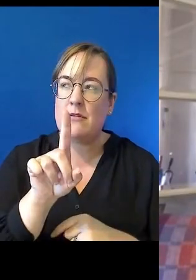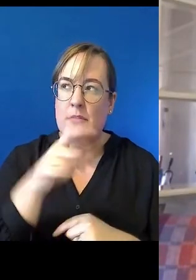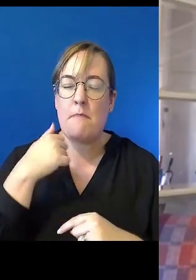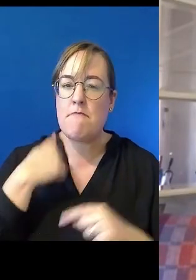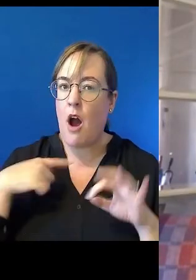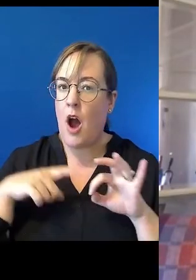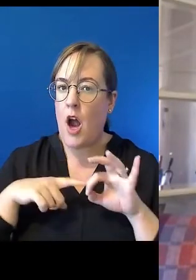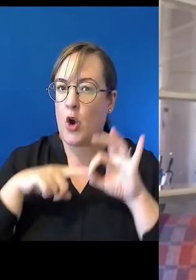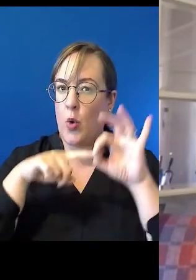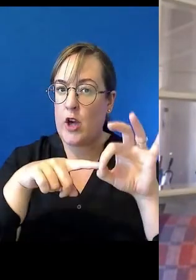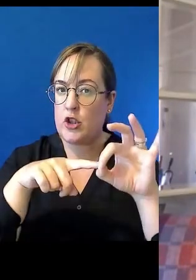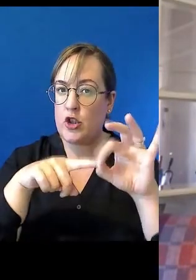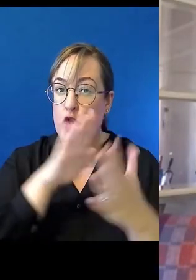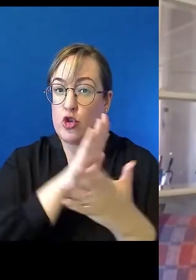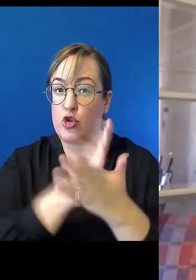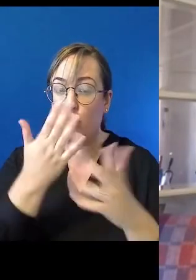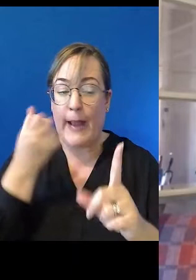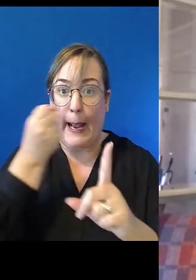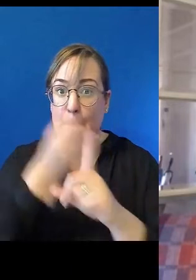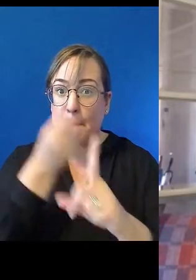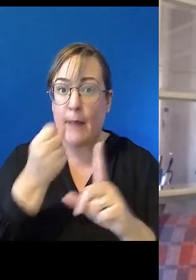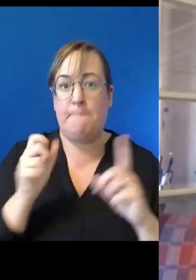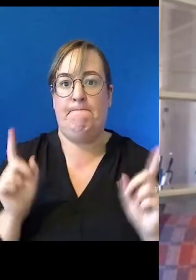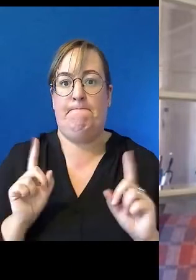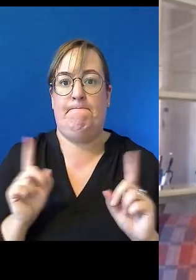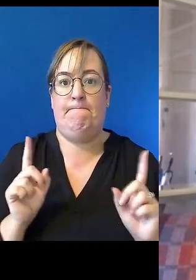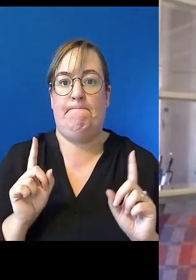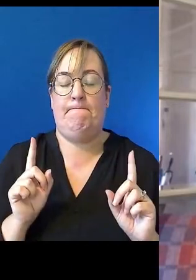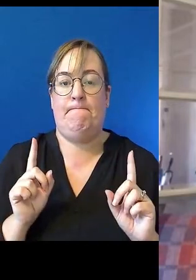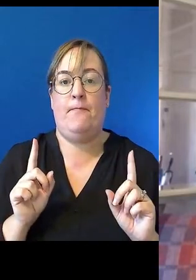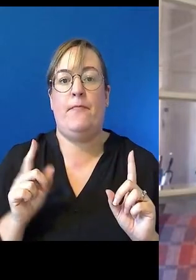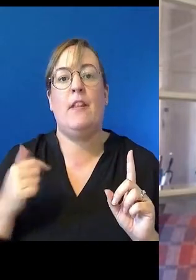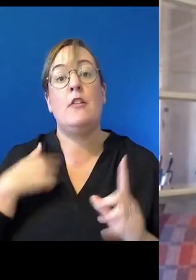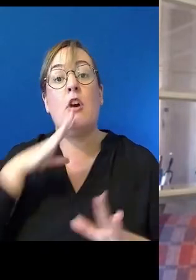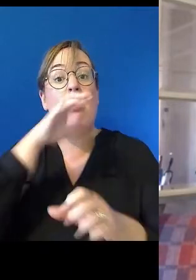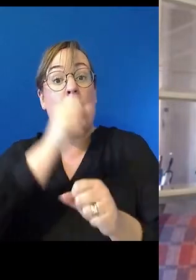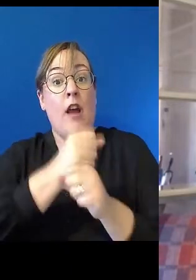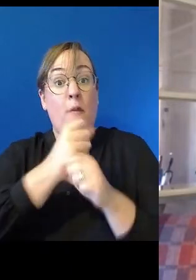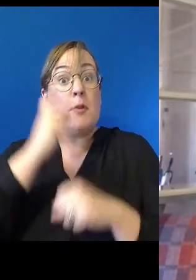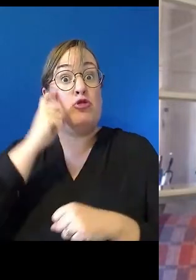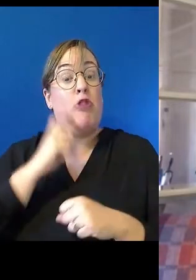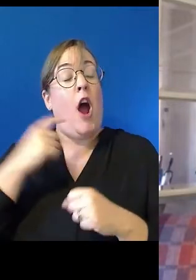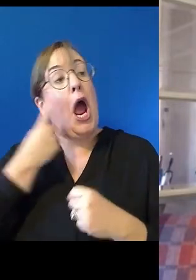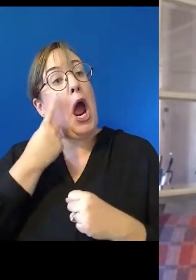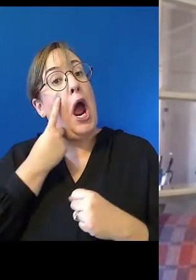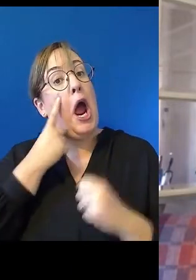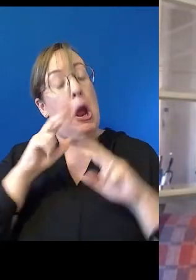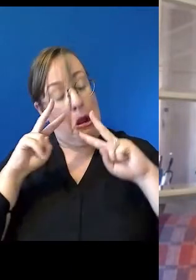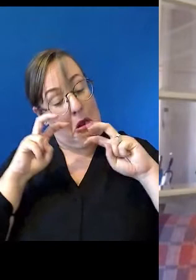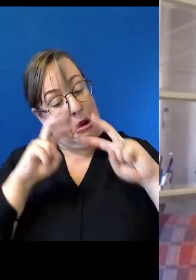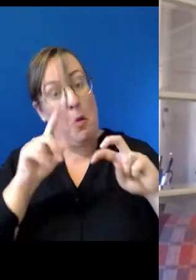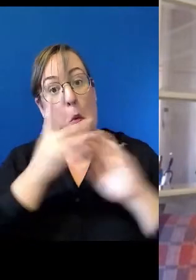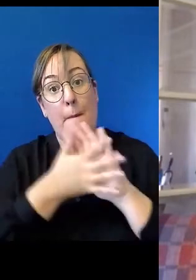how effective they are. And it hasn't been through want of governments trying to look at what a good partnership might